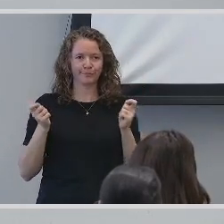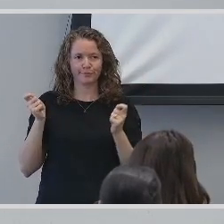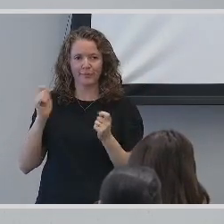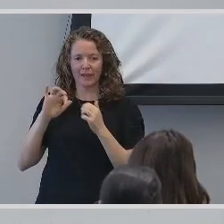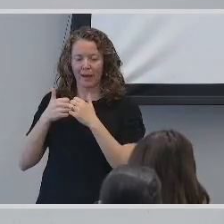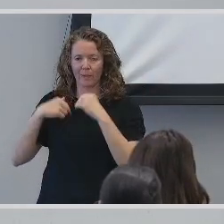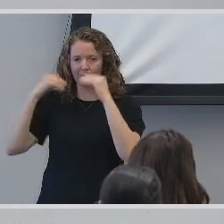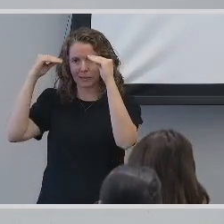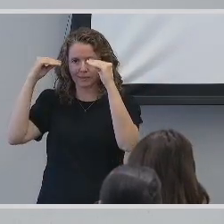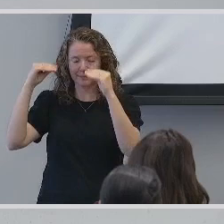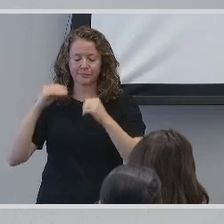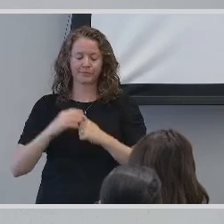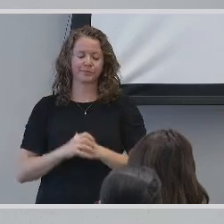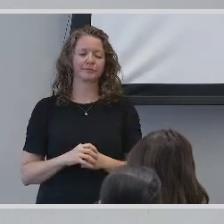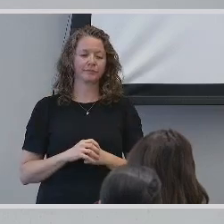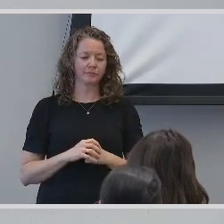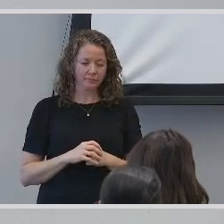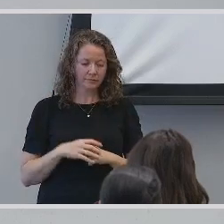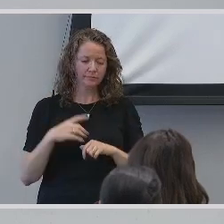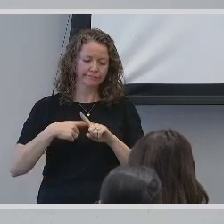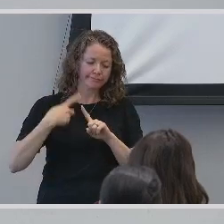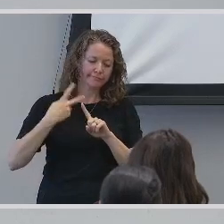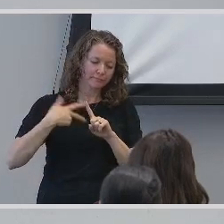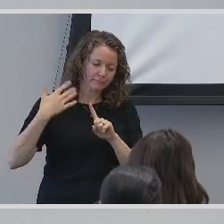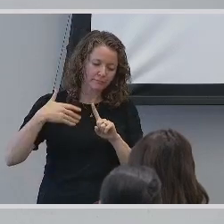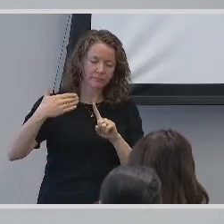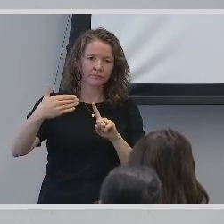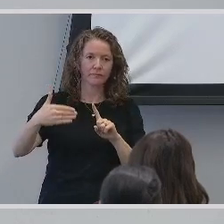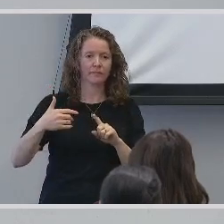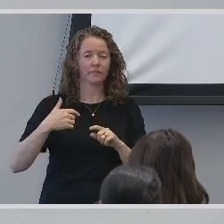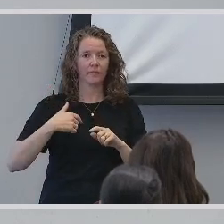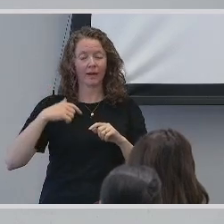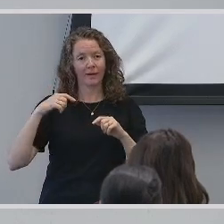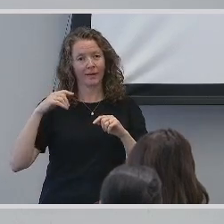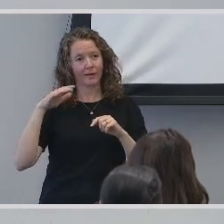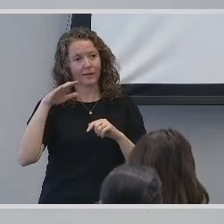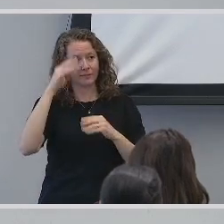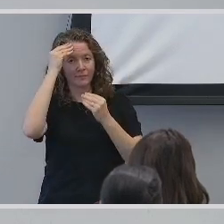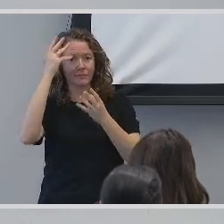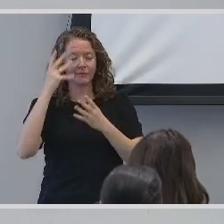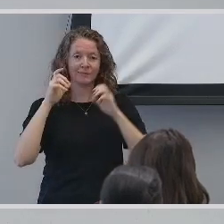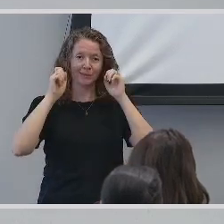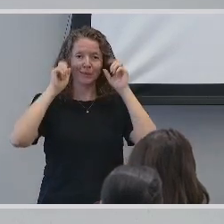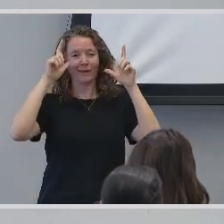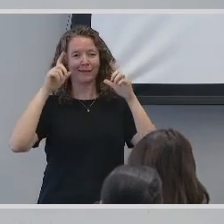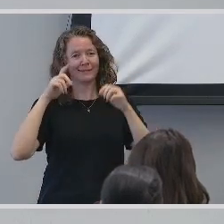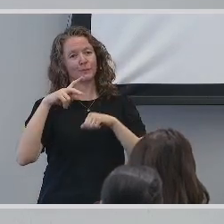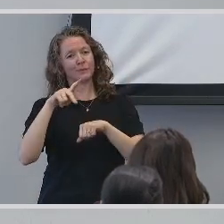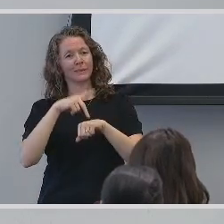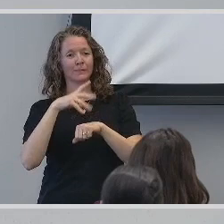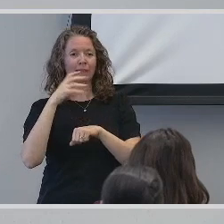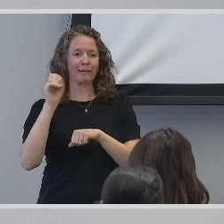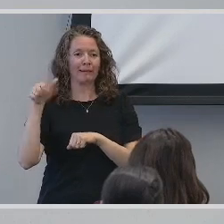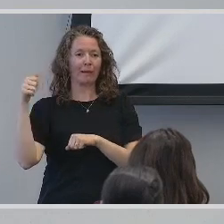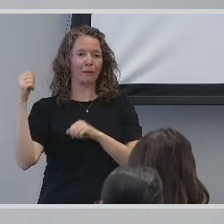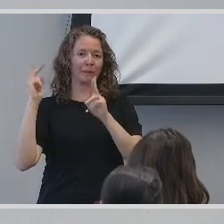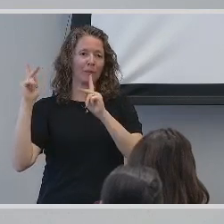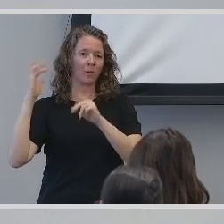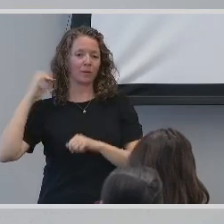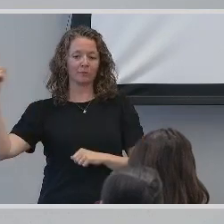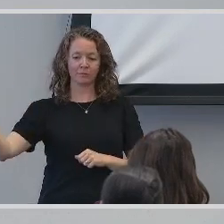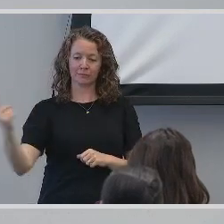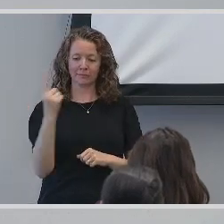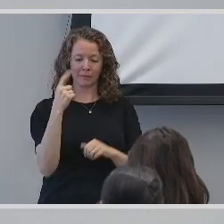A few months in, I was informed that I would have surprise walk-throughs, informal and formal observations. The